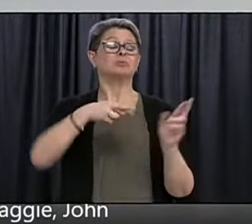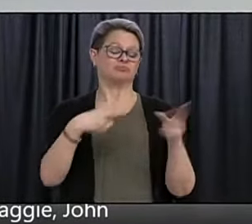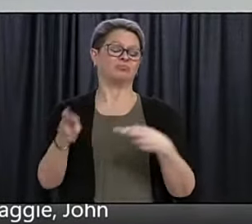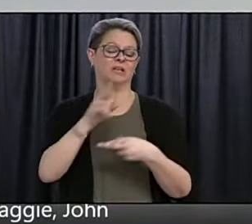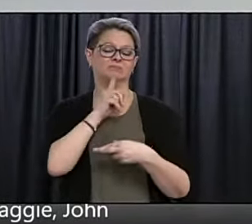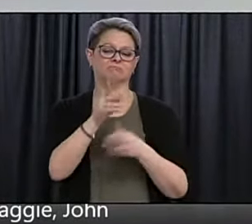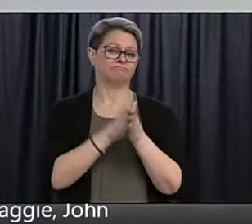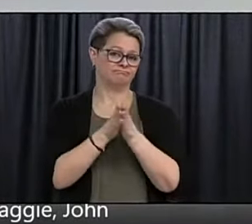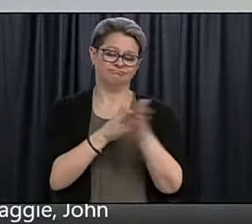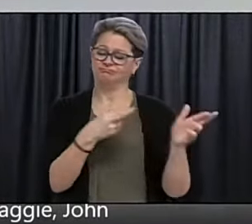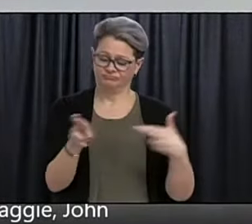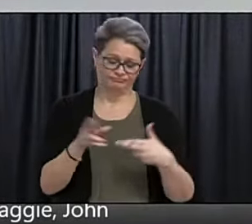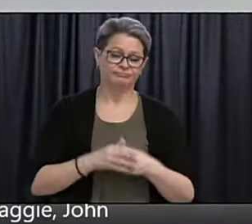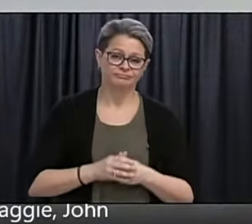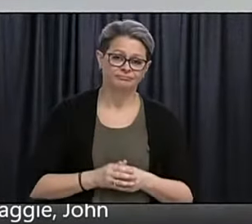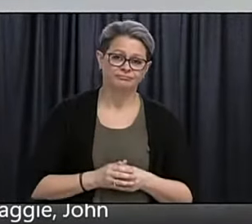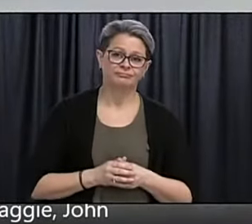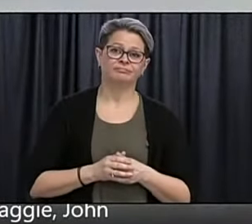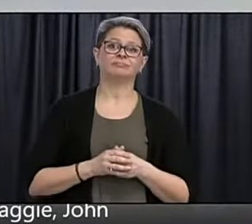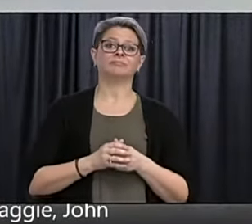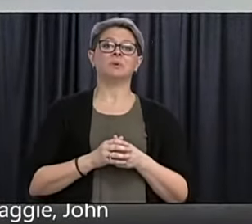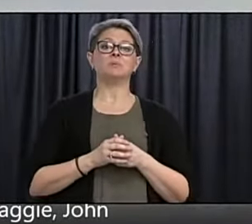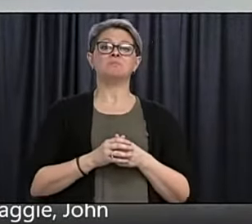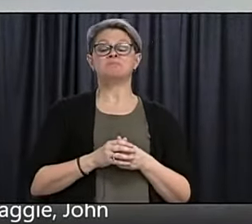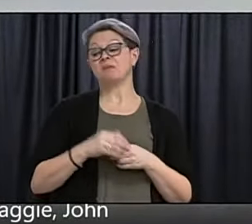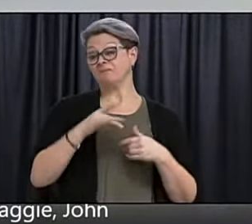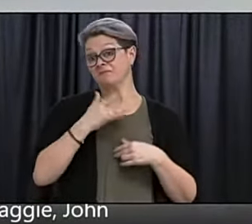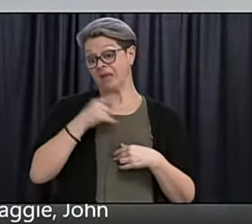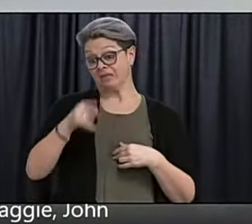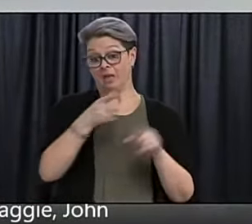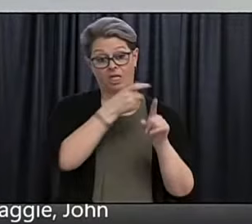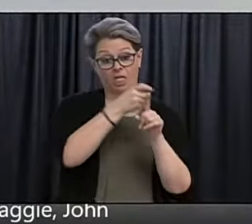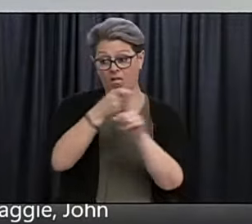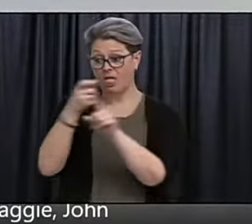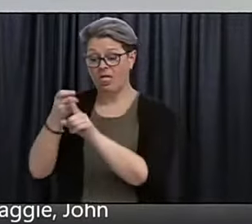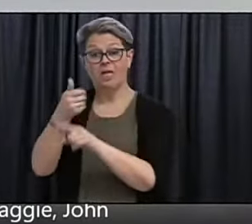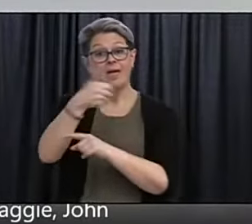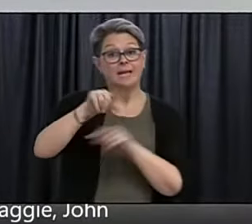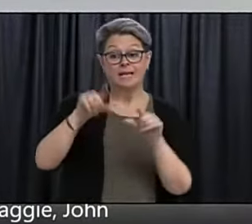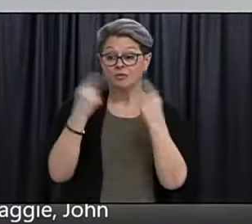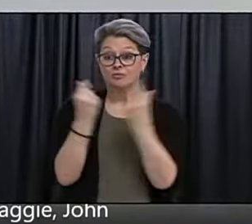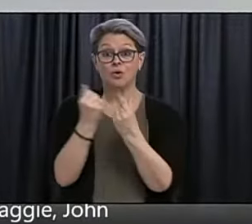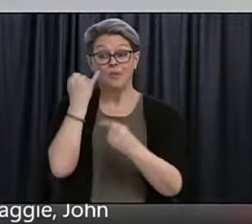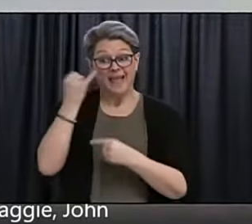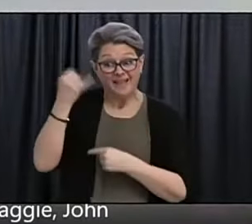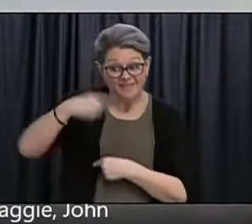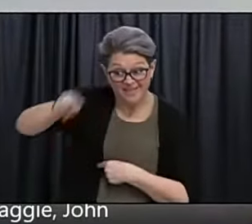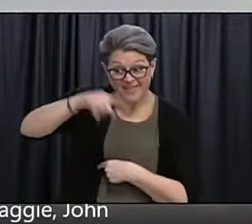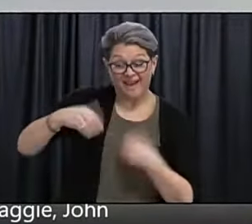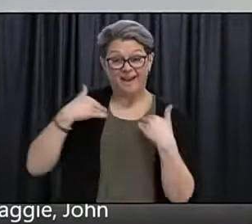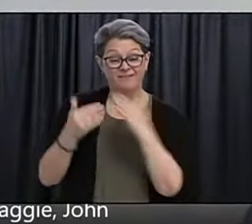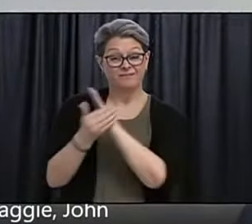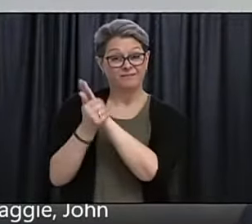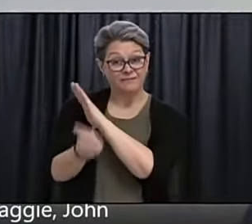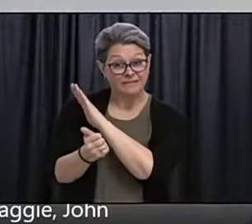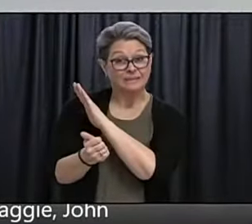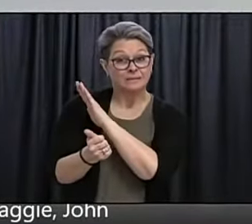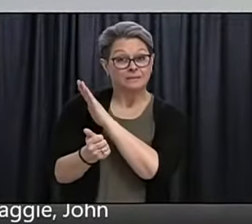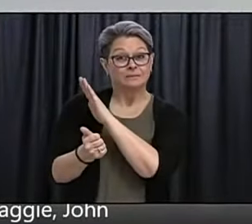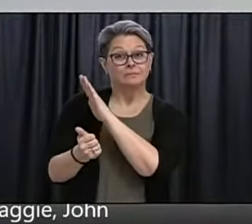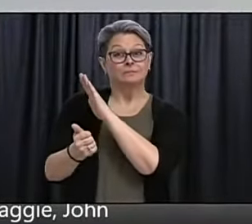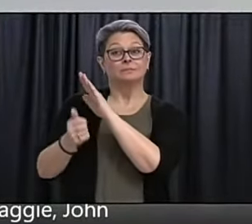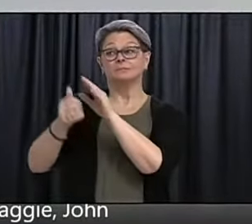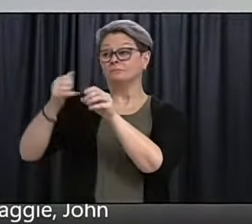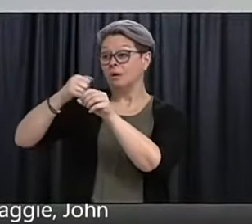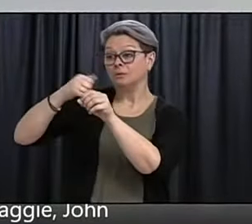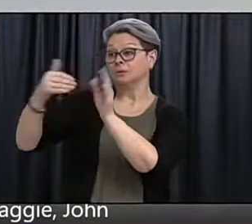perfectly prepared to discuss, uh, administration of vaccine with any group that has a skill set to do it if it's outside that the pharmacists and